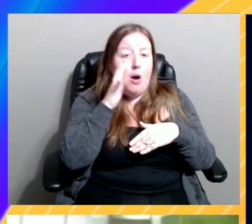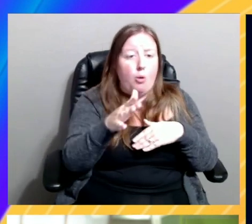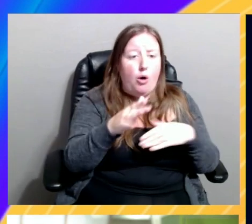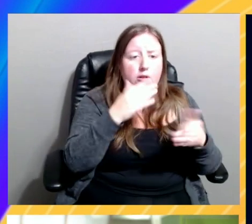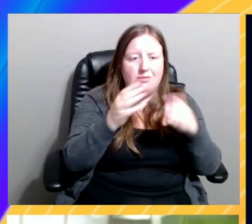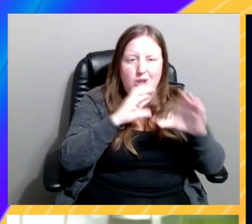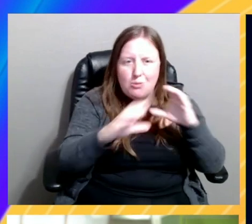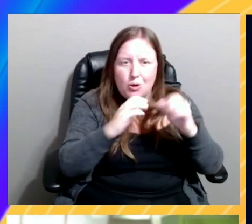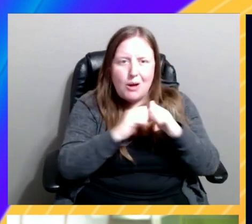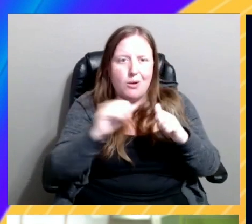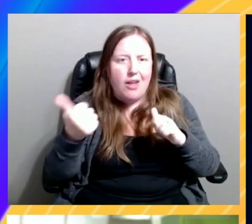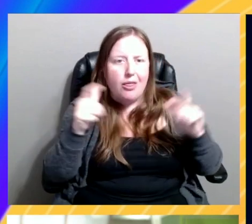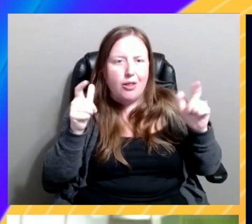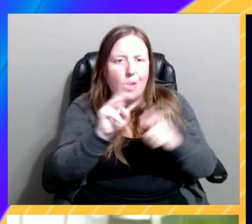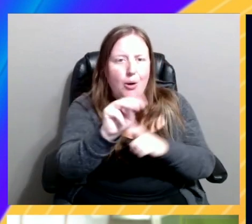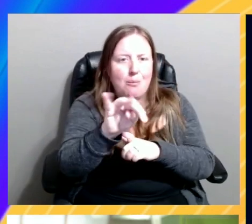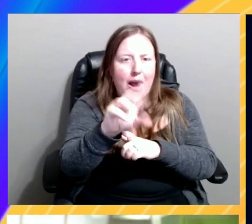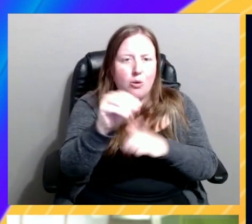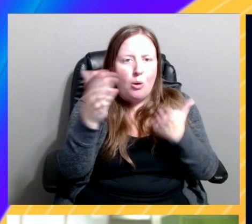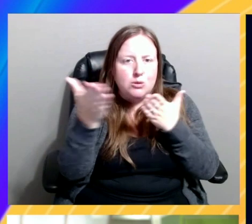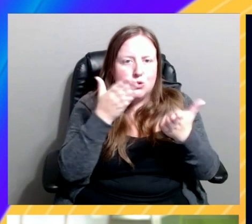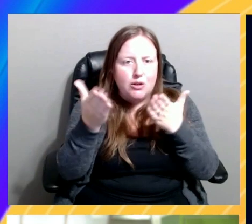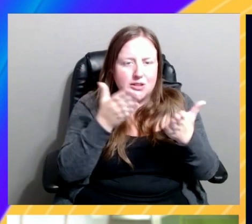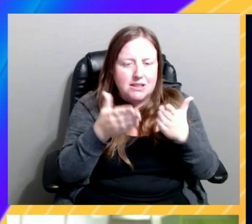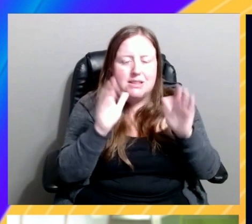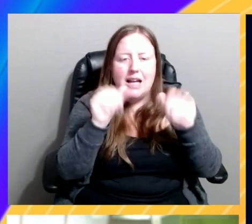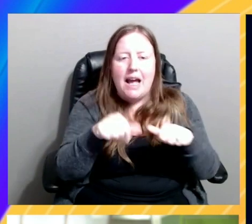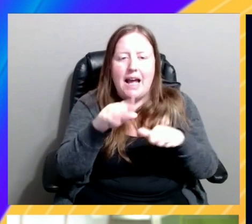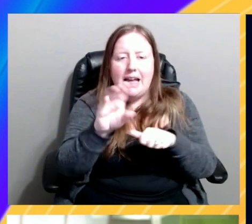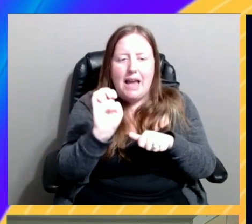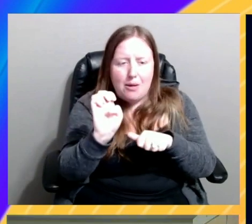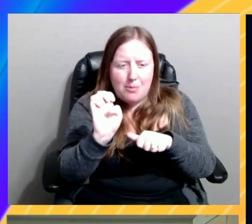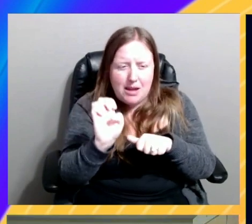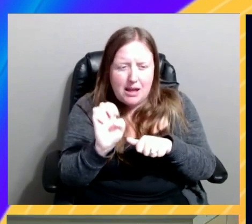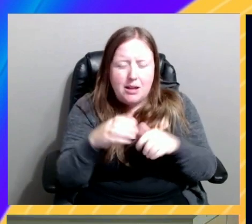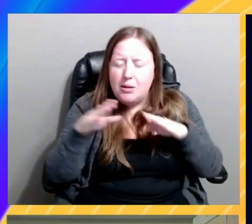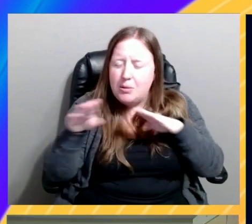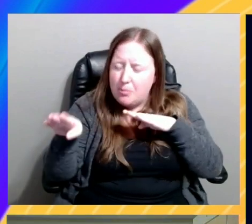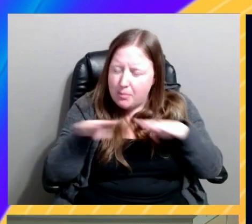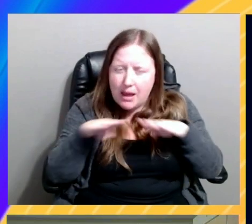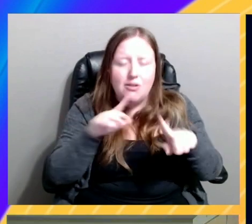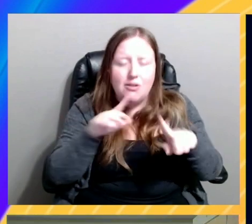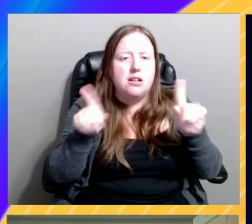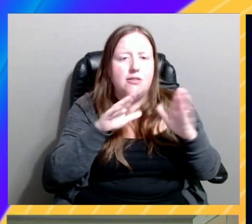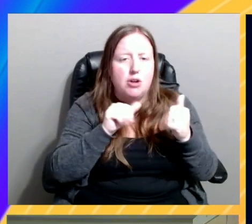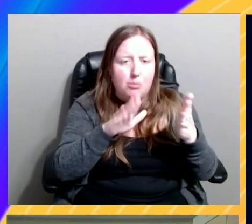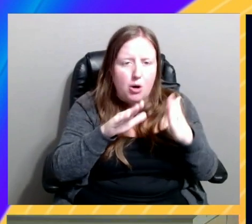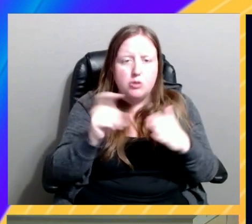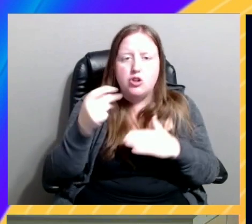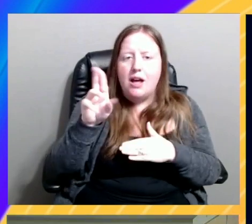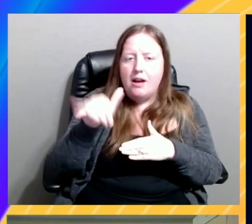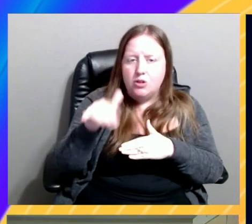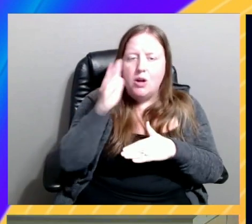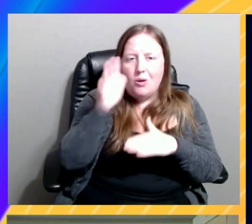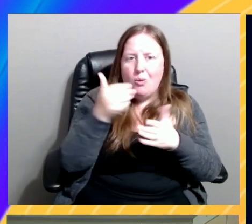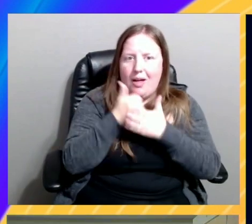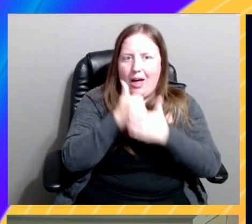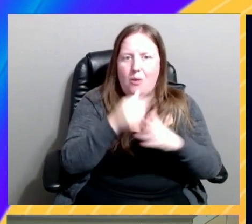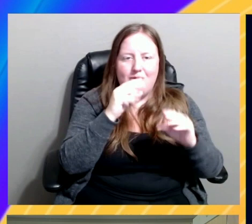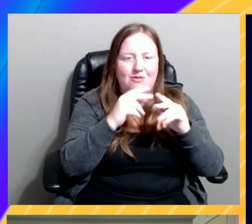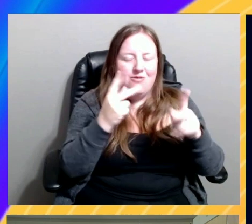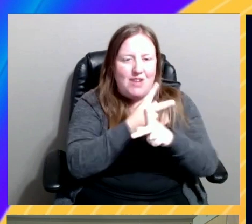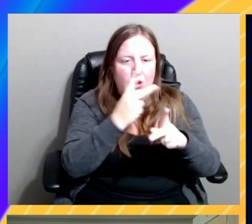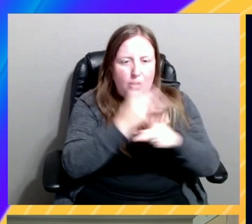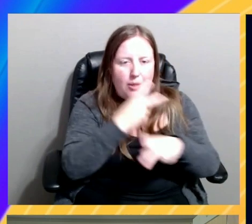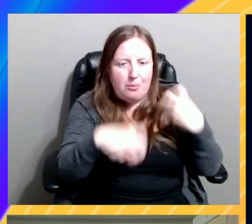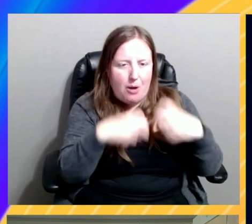and each of those microservices could be behaving in a different way, and it sounds like X-Ray will help you figure out where the problem is. That's right. And I think